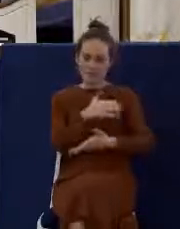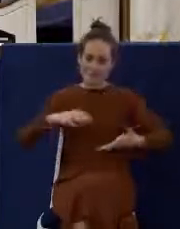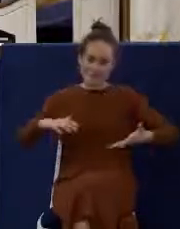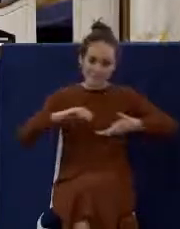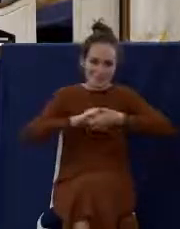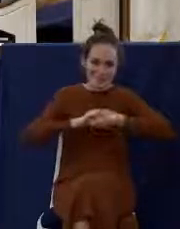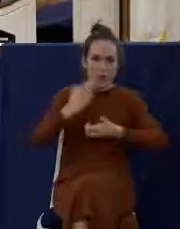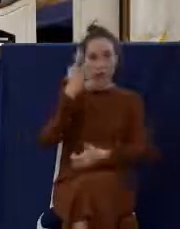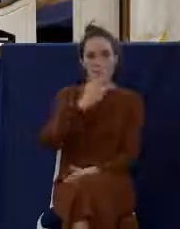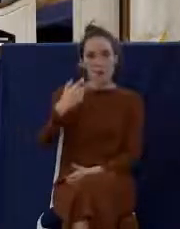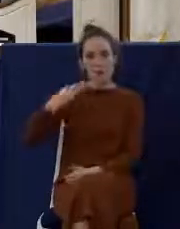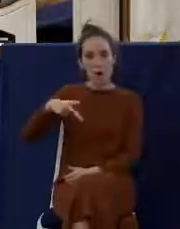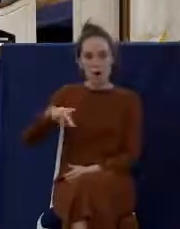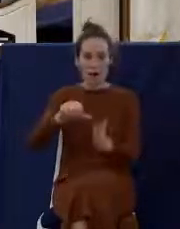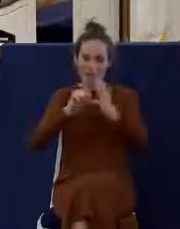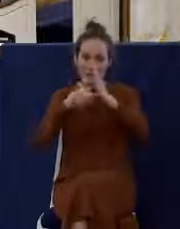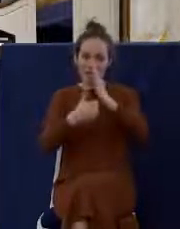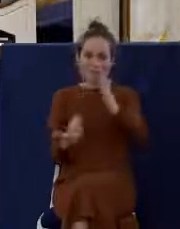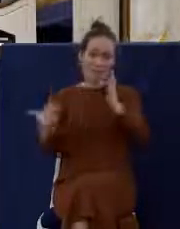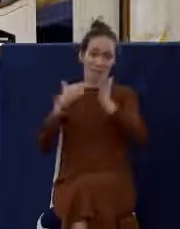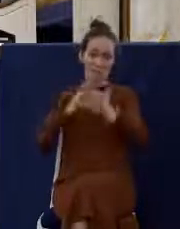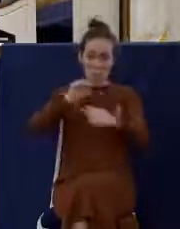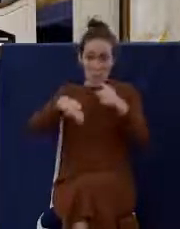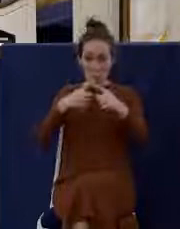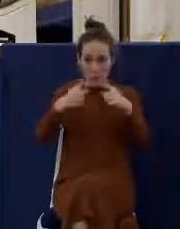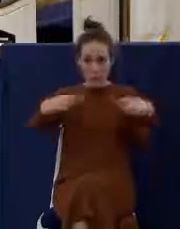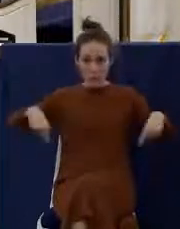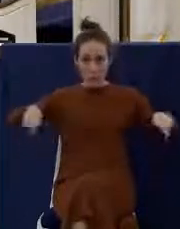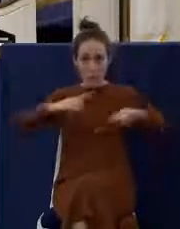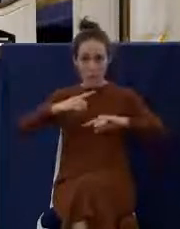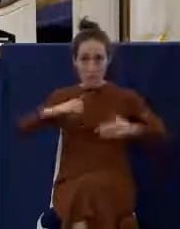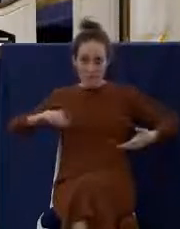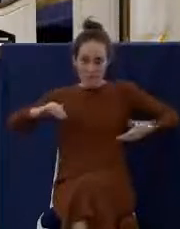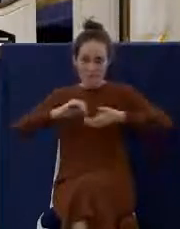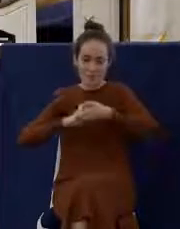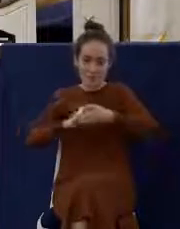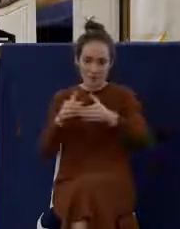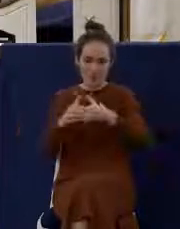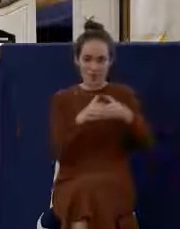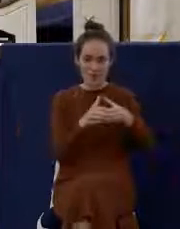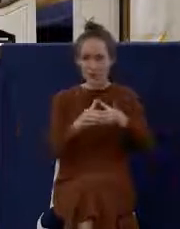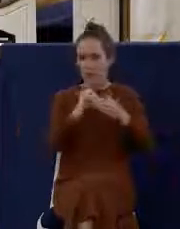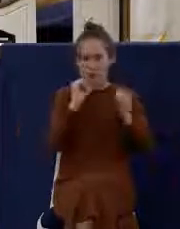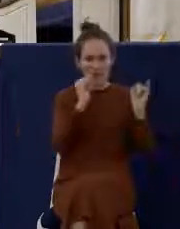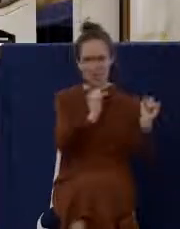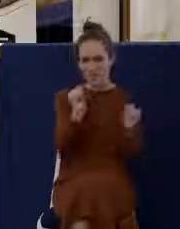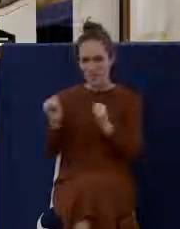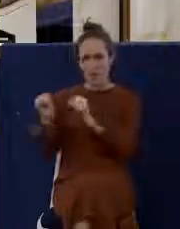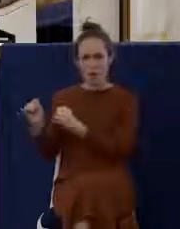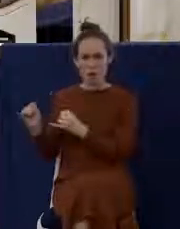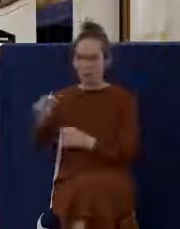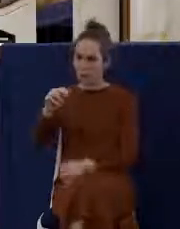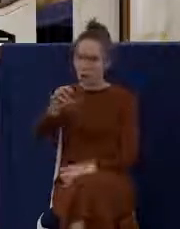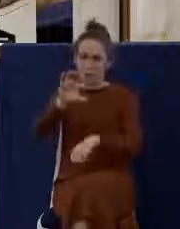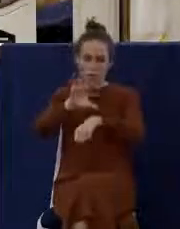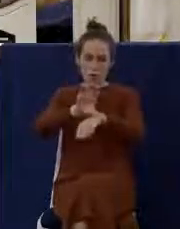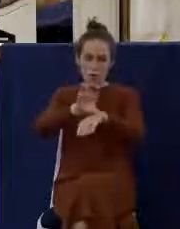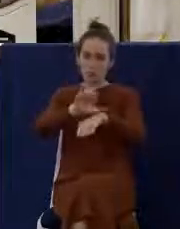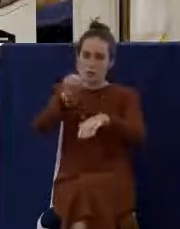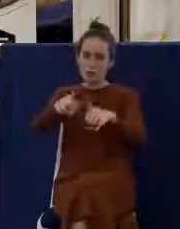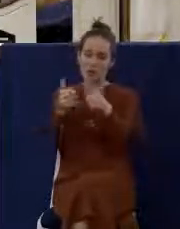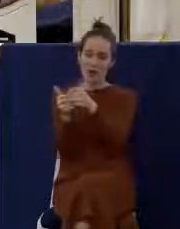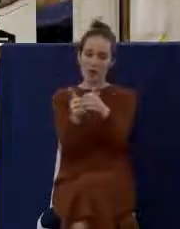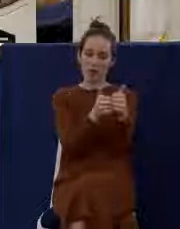chapter 11, when you come together, when you come together, it's not something you do individually. It's something that the church should do together.